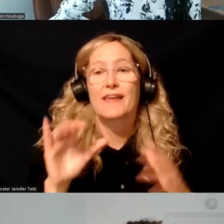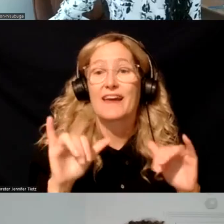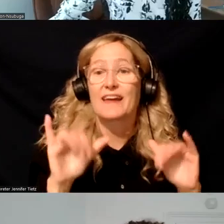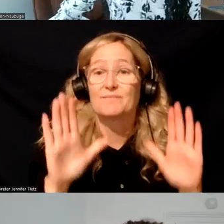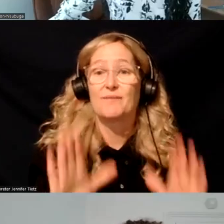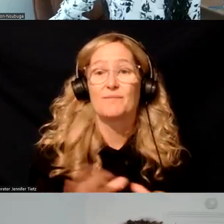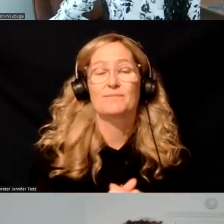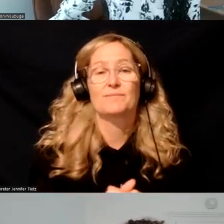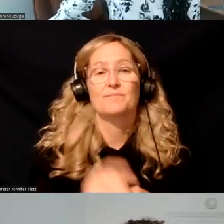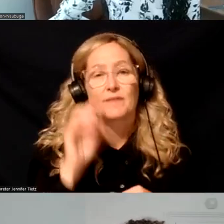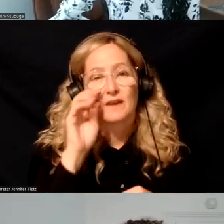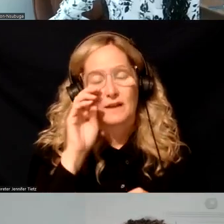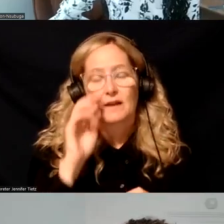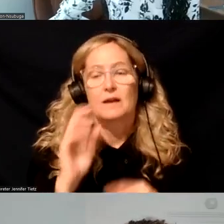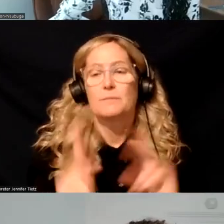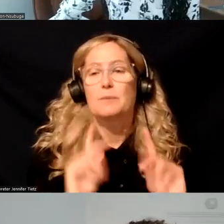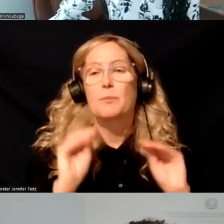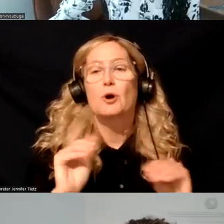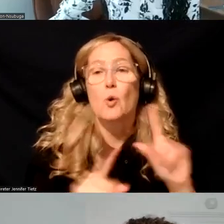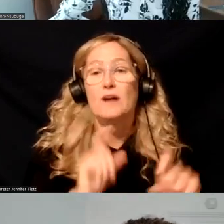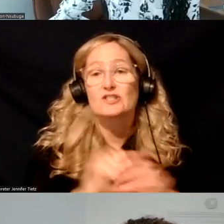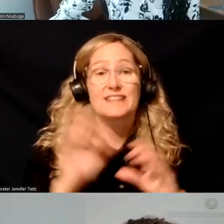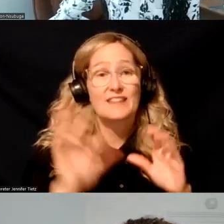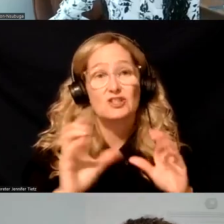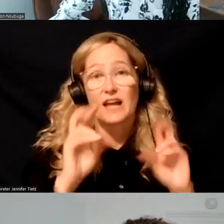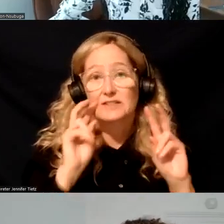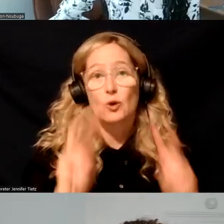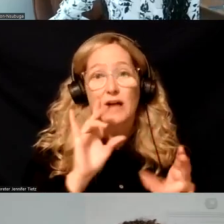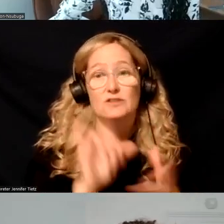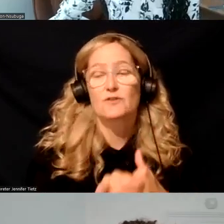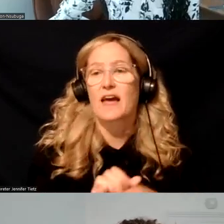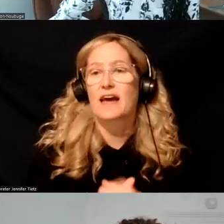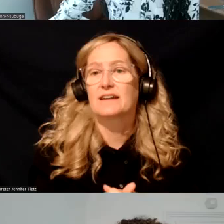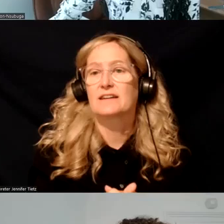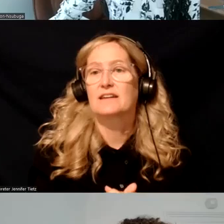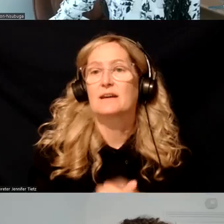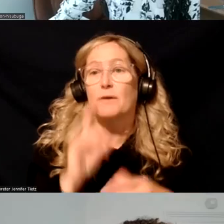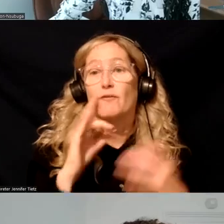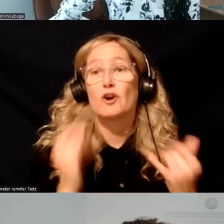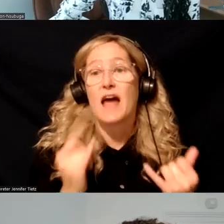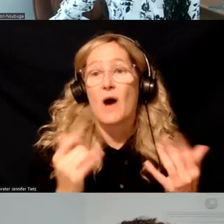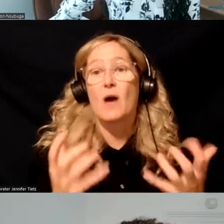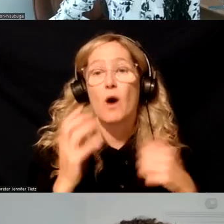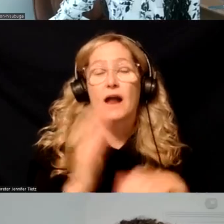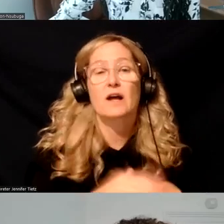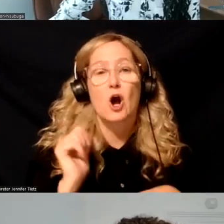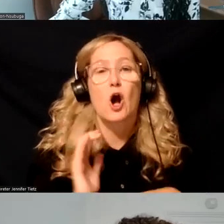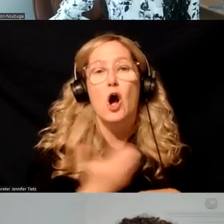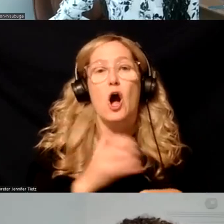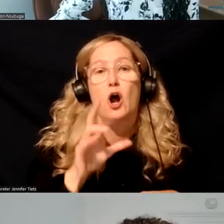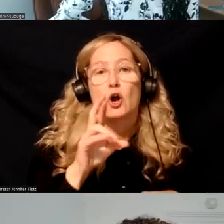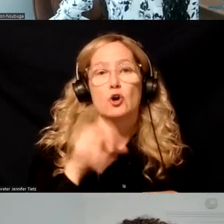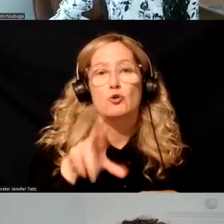often this group puts questions in the chat, so, uh, keep an eye out for that. Um, but in the meantime, I want to call forward our round